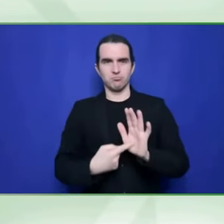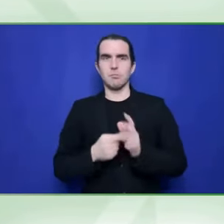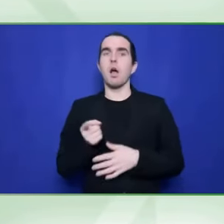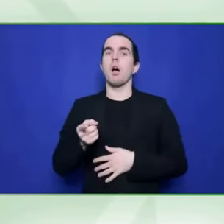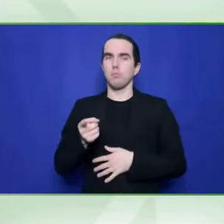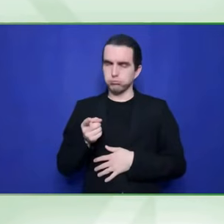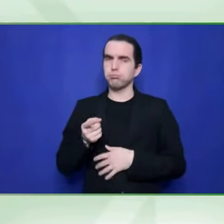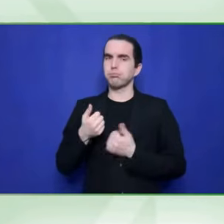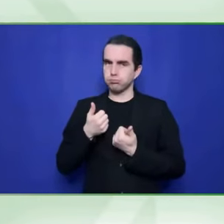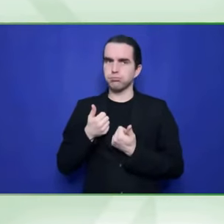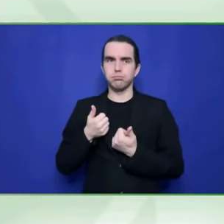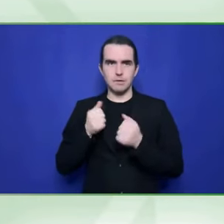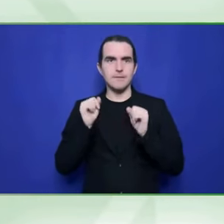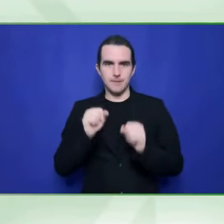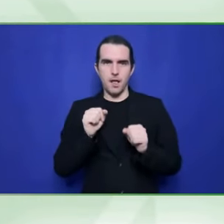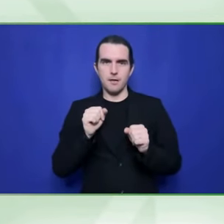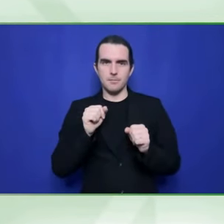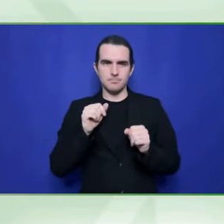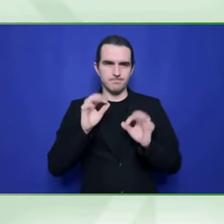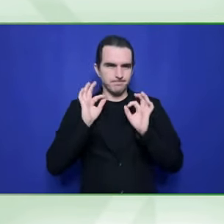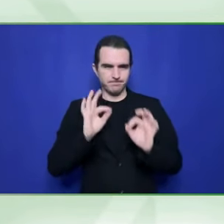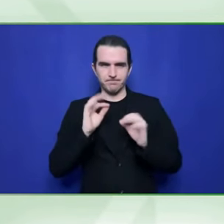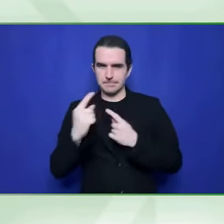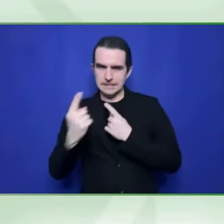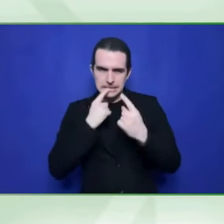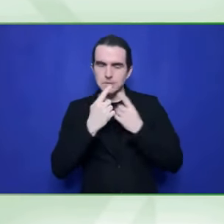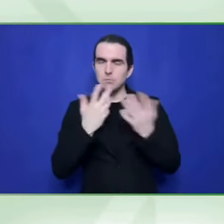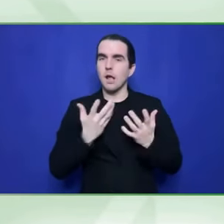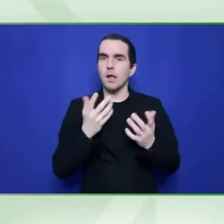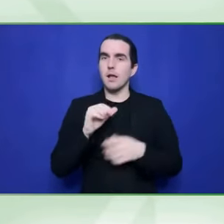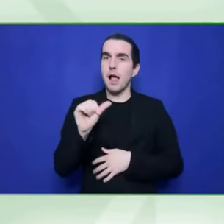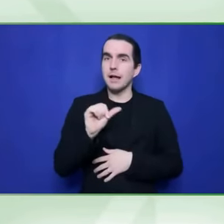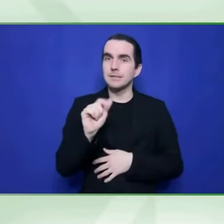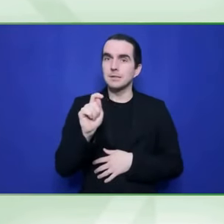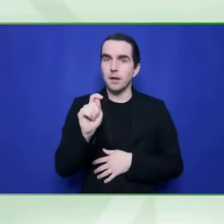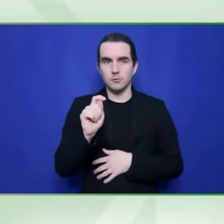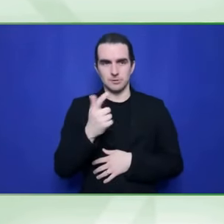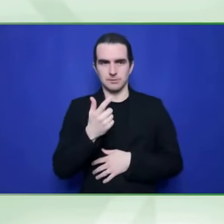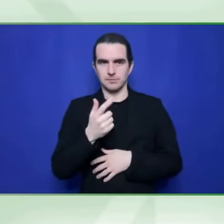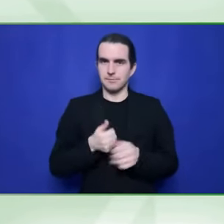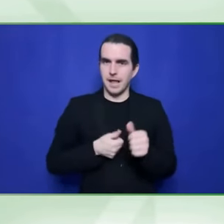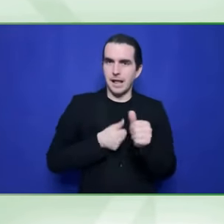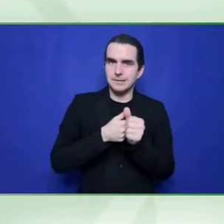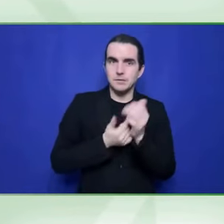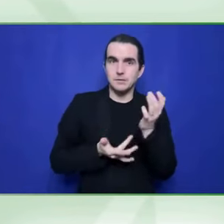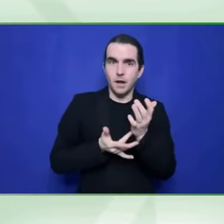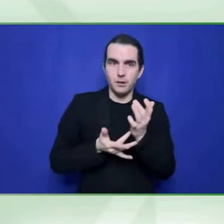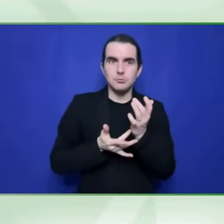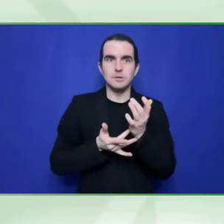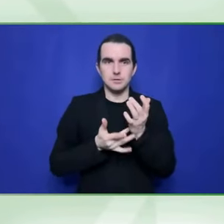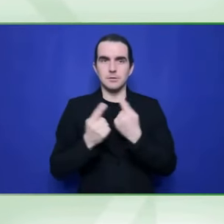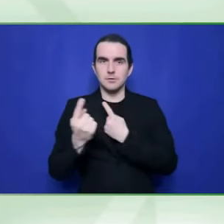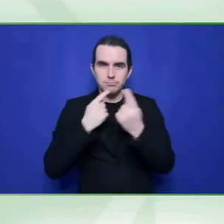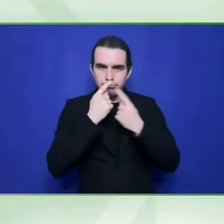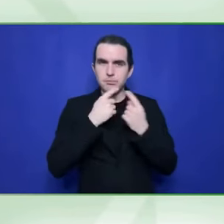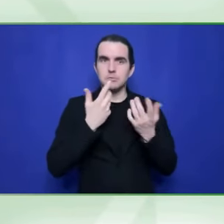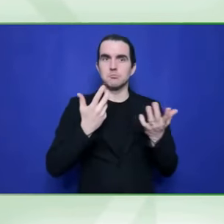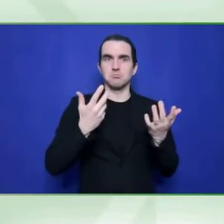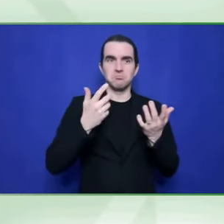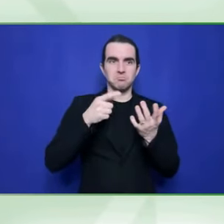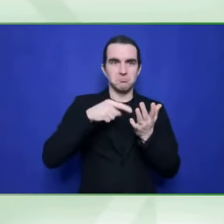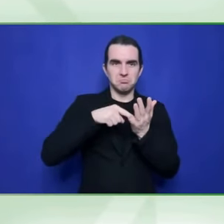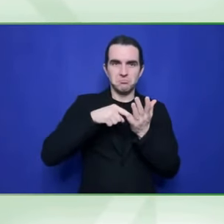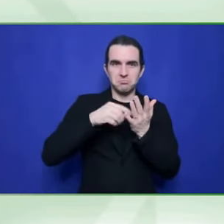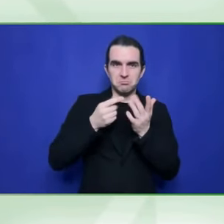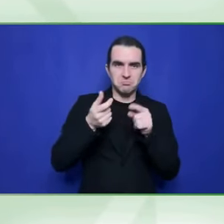sports. Um, and I think this is where these conversations need to happen. We can talk about sports and disability with governments and